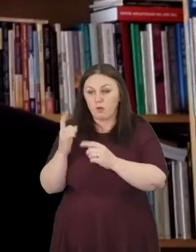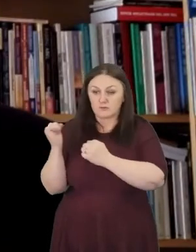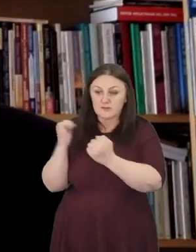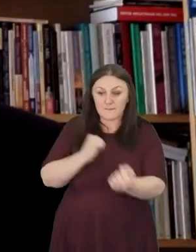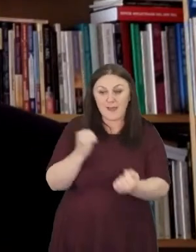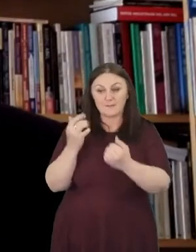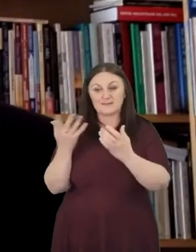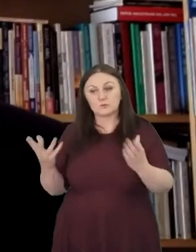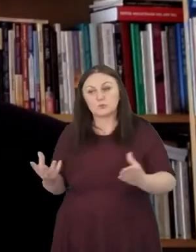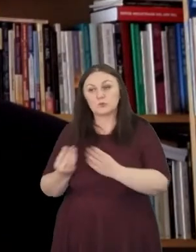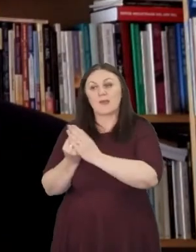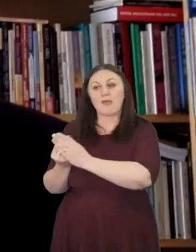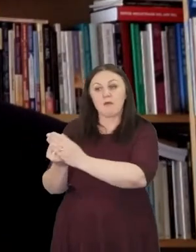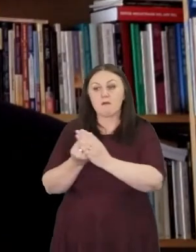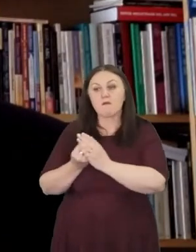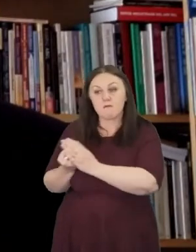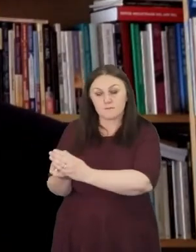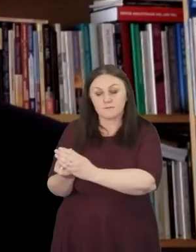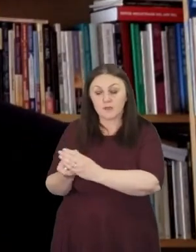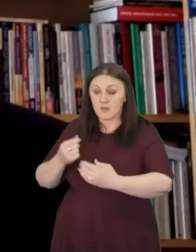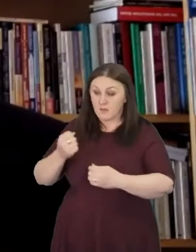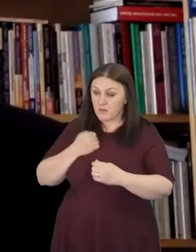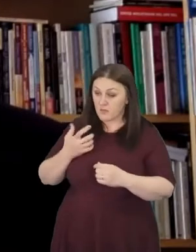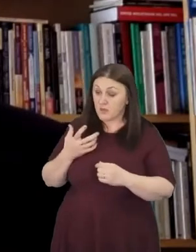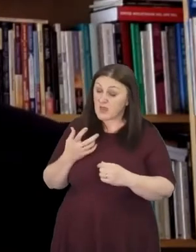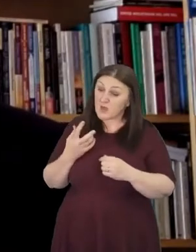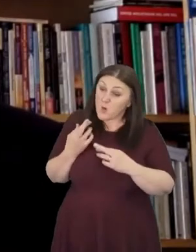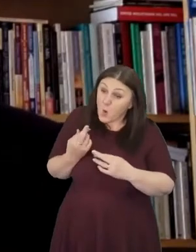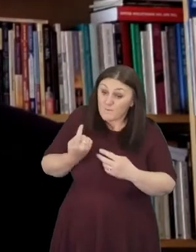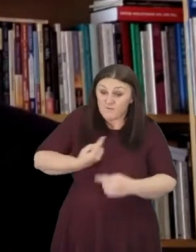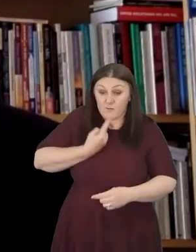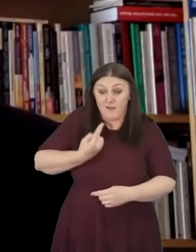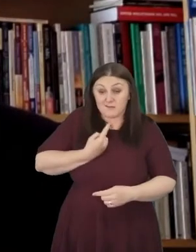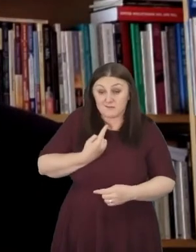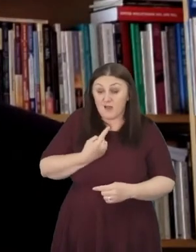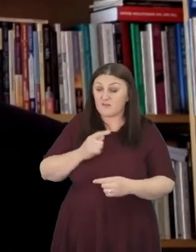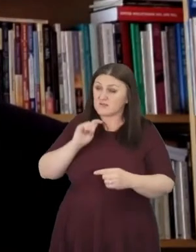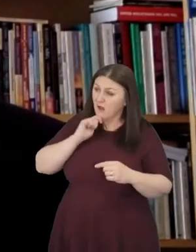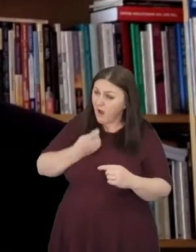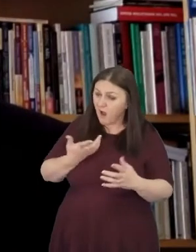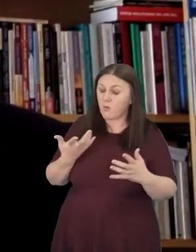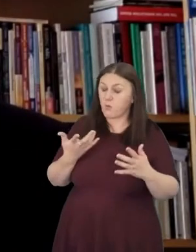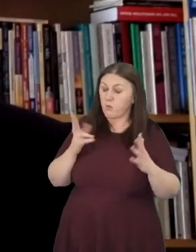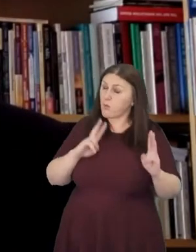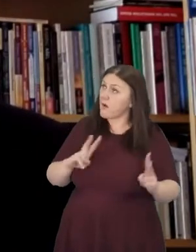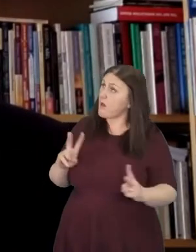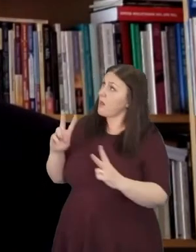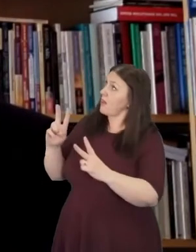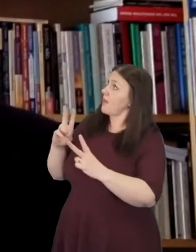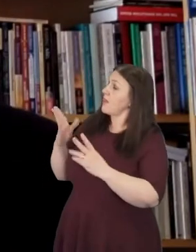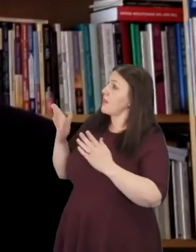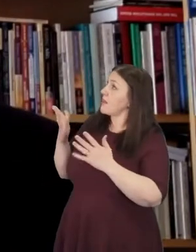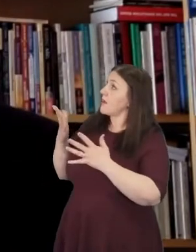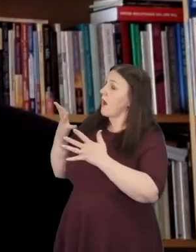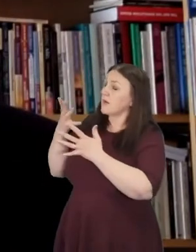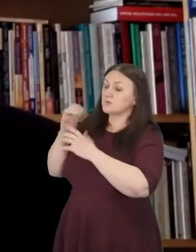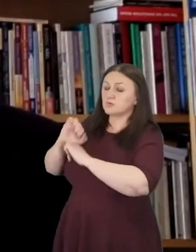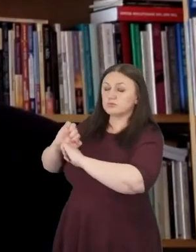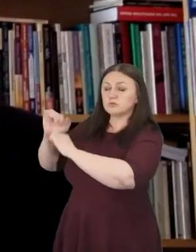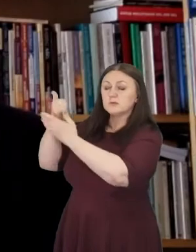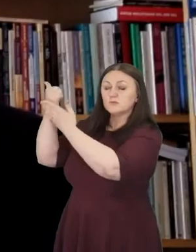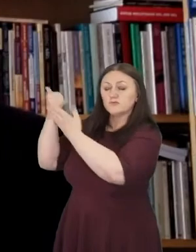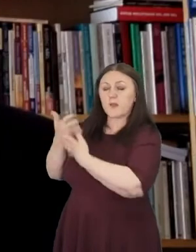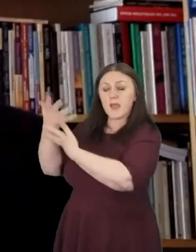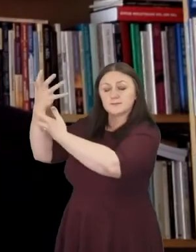My hope for myself is that I will be attentive to rhythms of grace. That's been very challenging during this